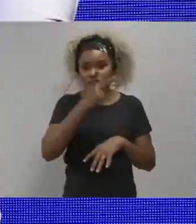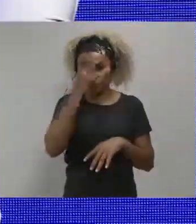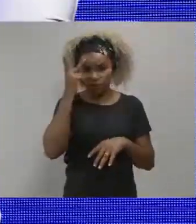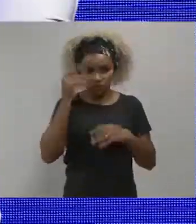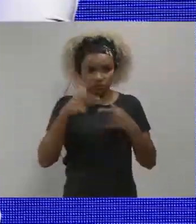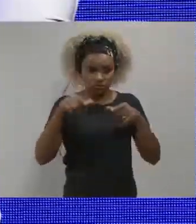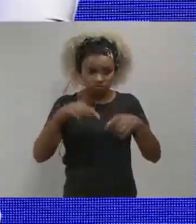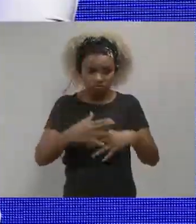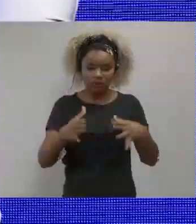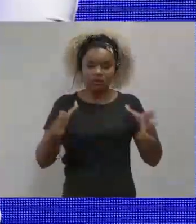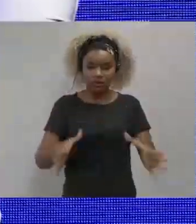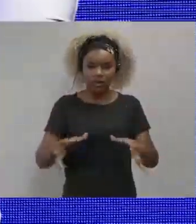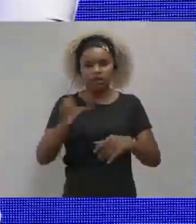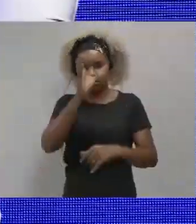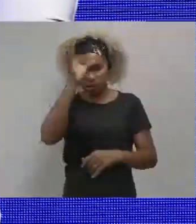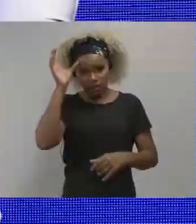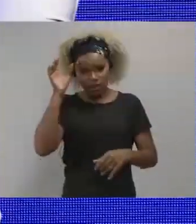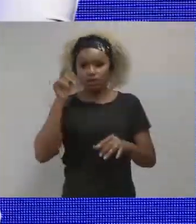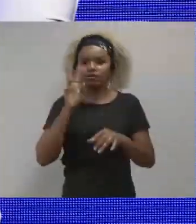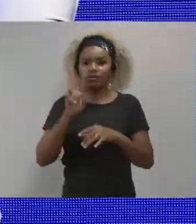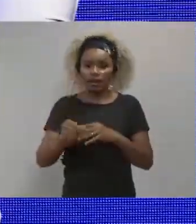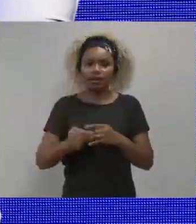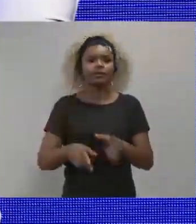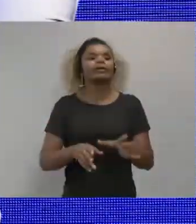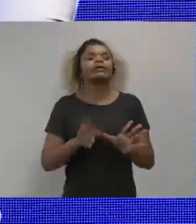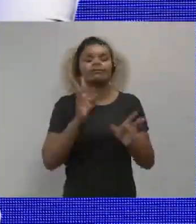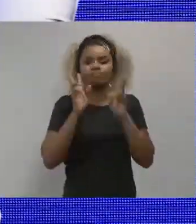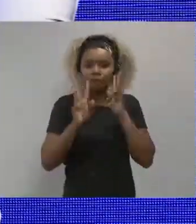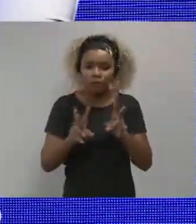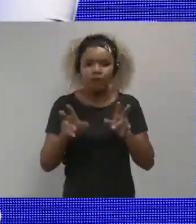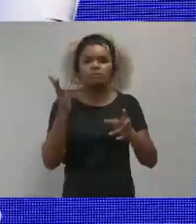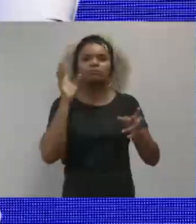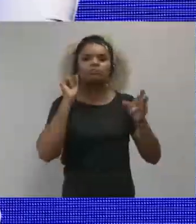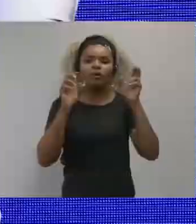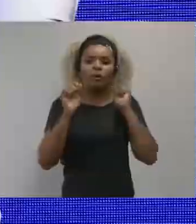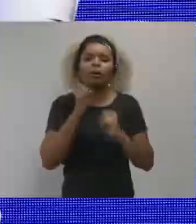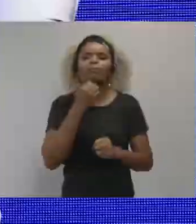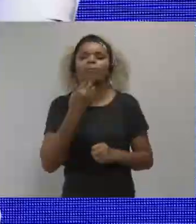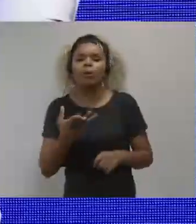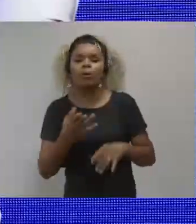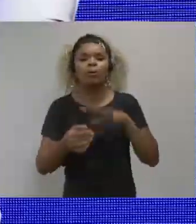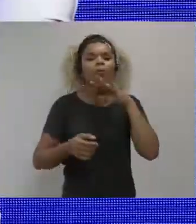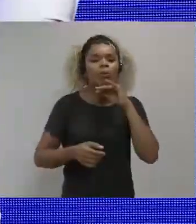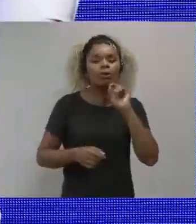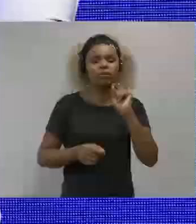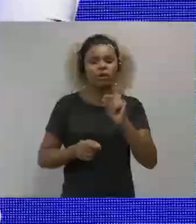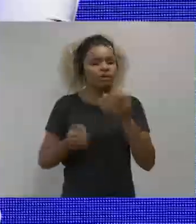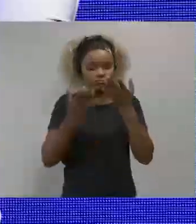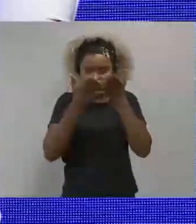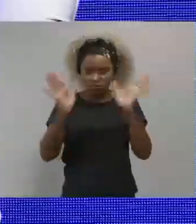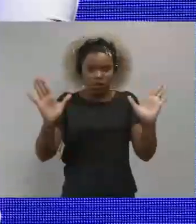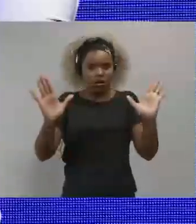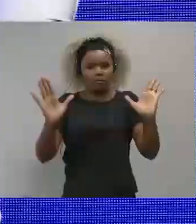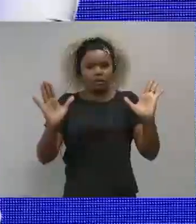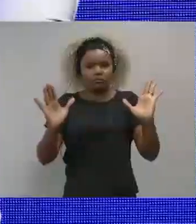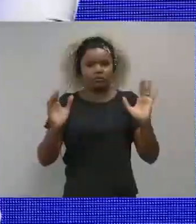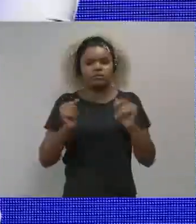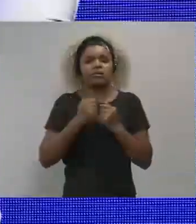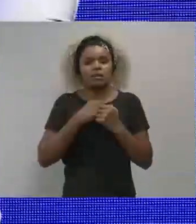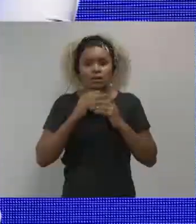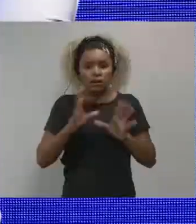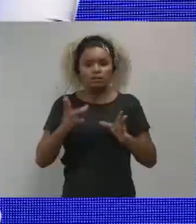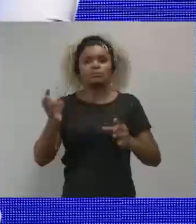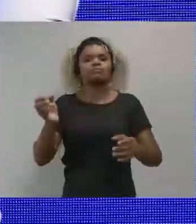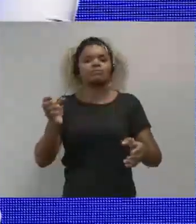experiences that you put a person in a room, you get the client, and then you go there and you listen to them, you hear what's good, what's